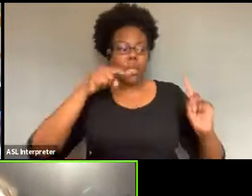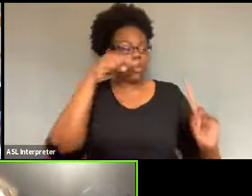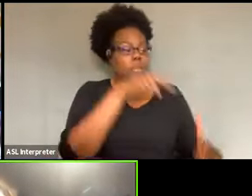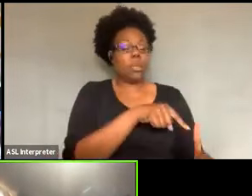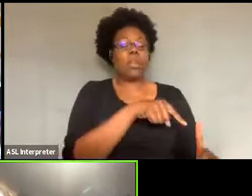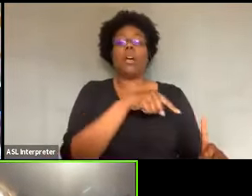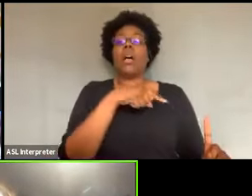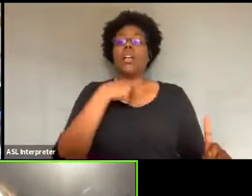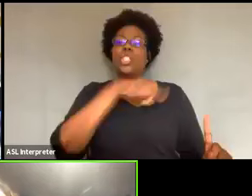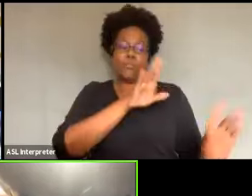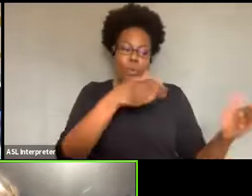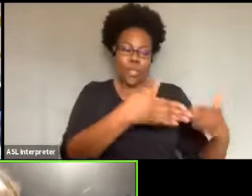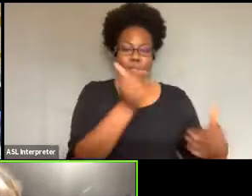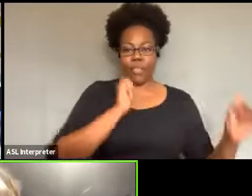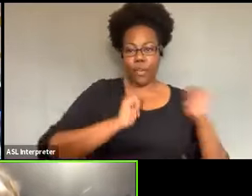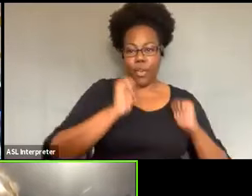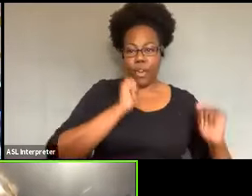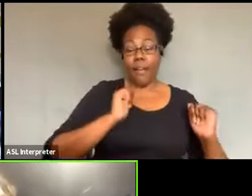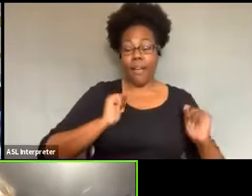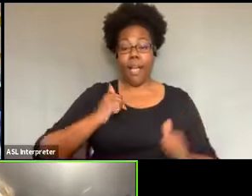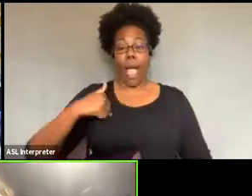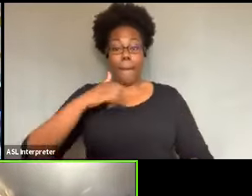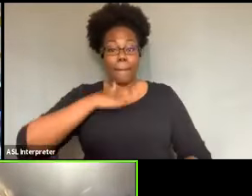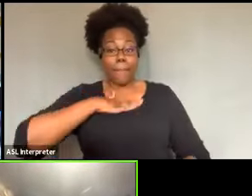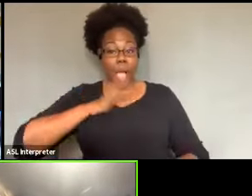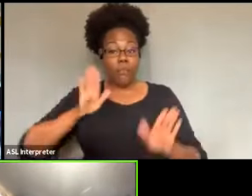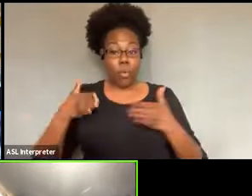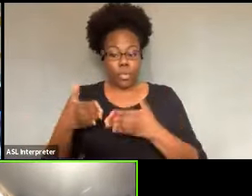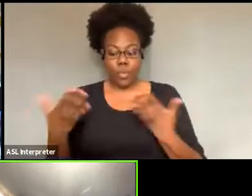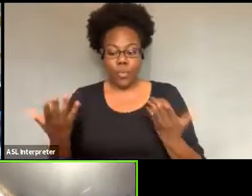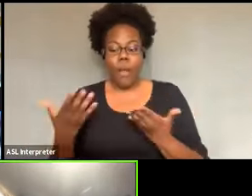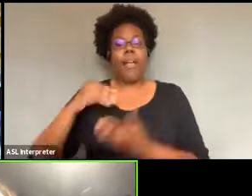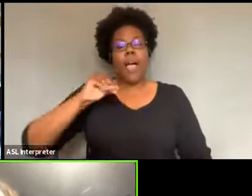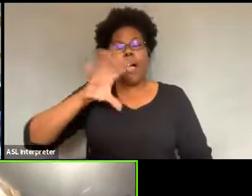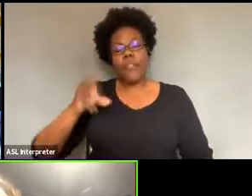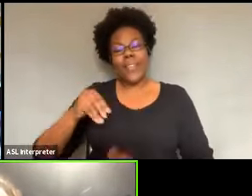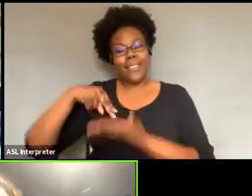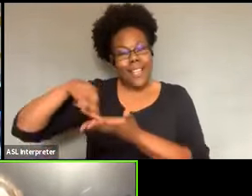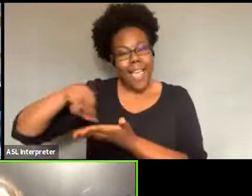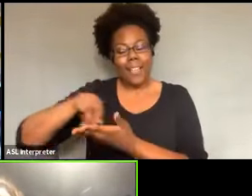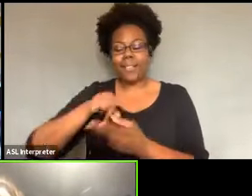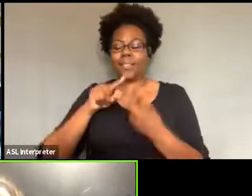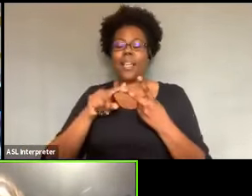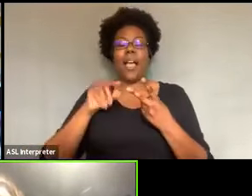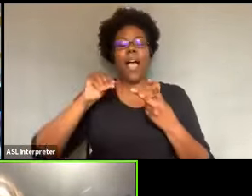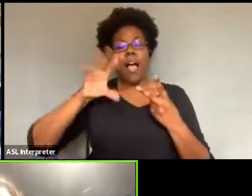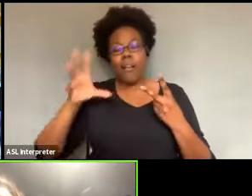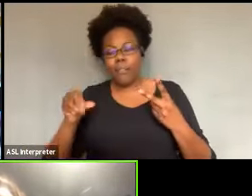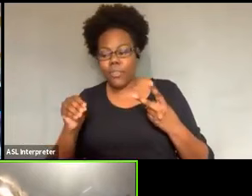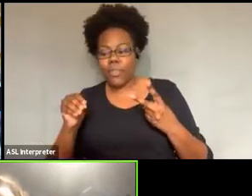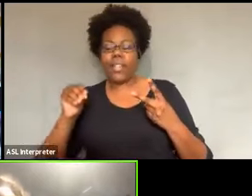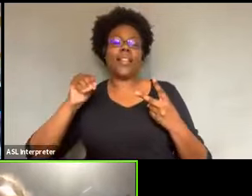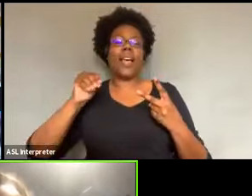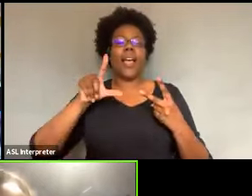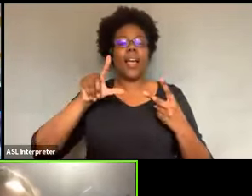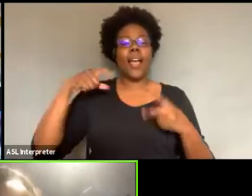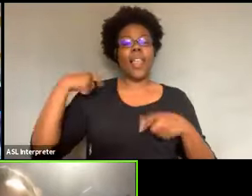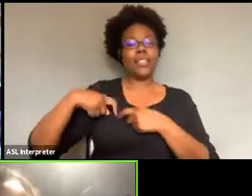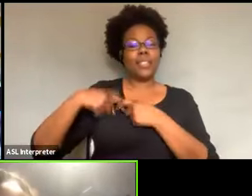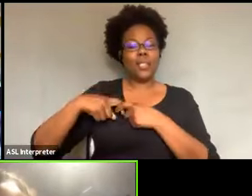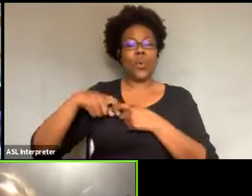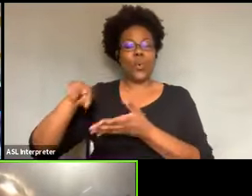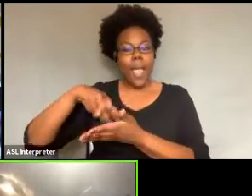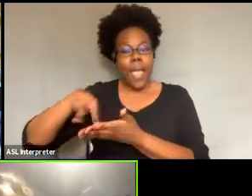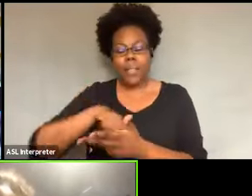African or an Africana dance, um, African Latino dance, African dance from the Caribbean,